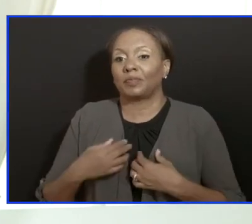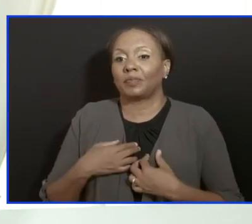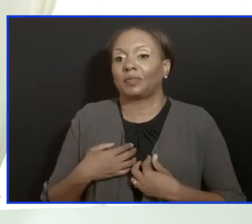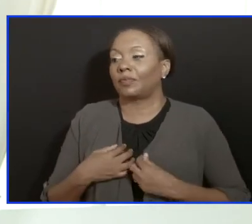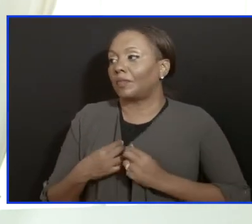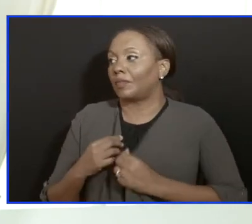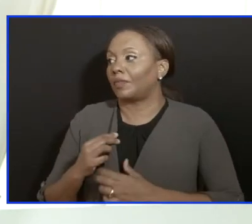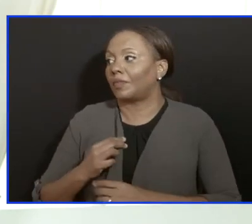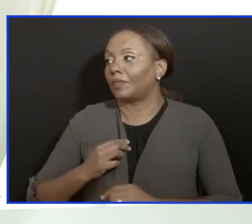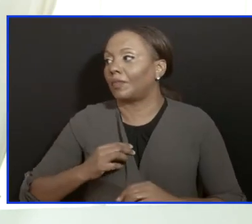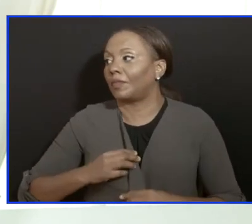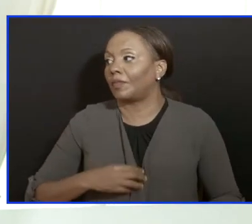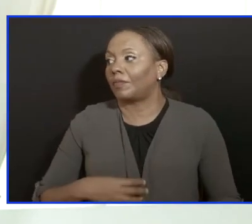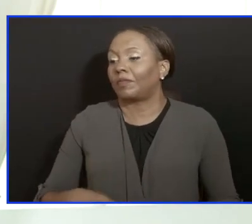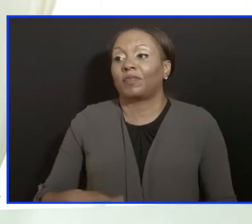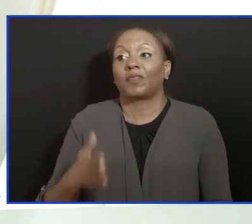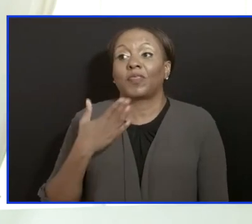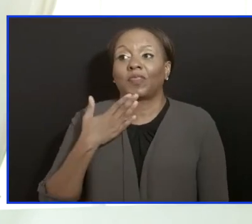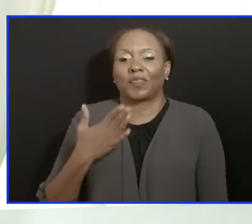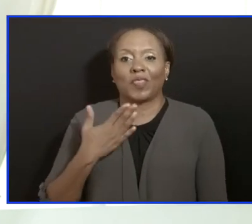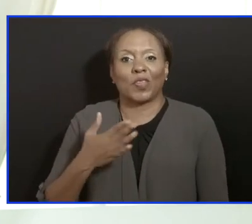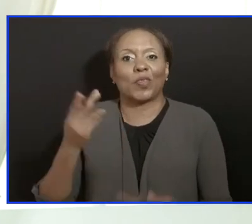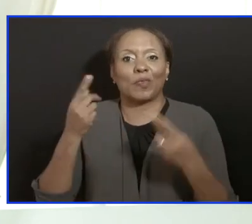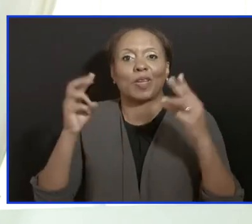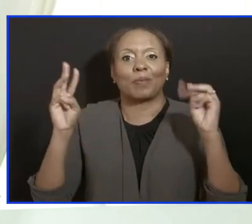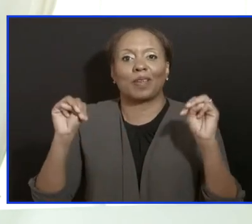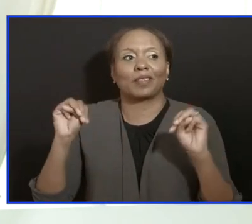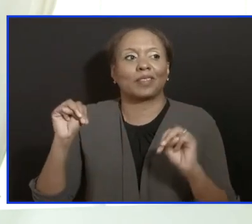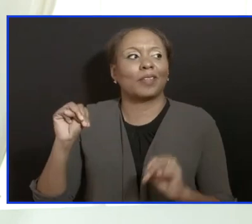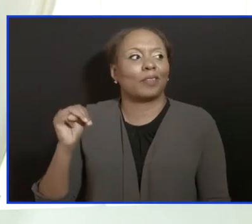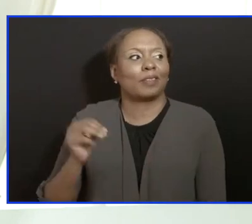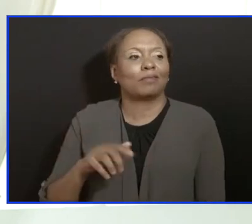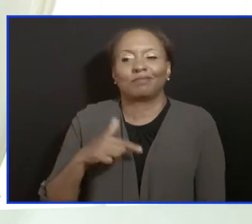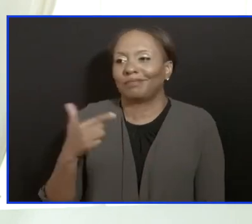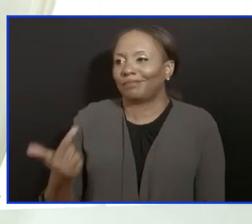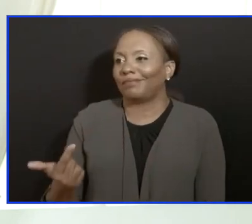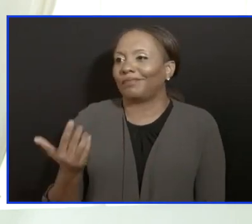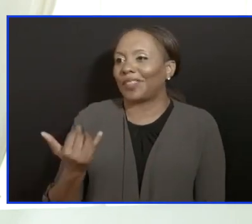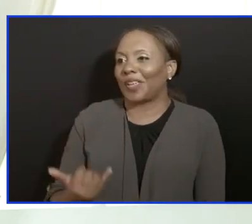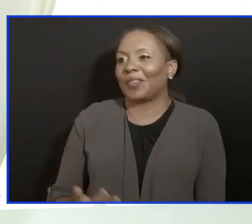Thank you very much, Dr. Granison. The Prime Minister will address the country at this time. Thank